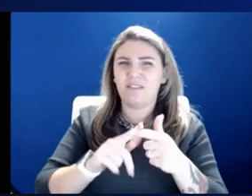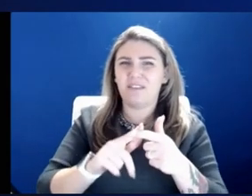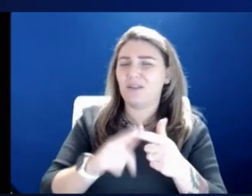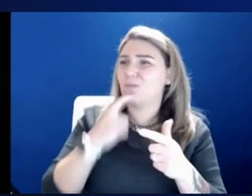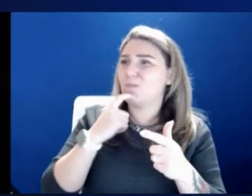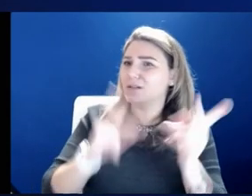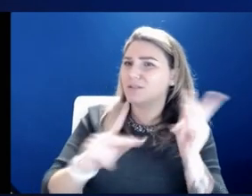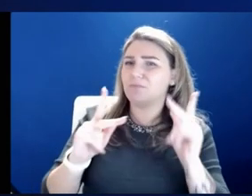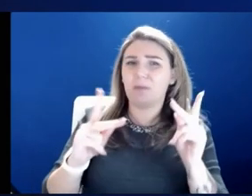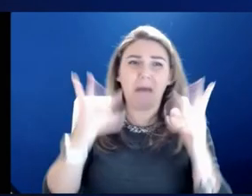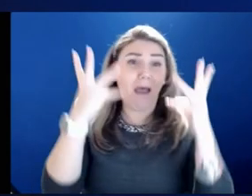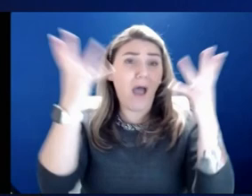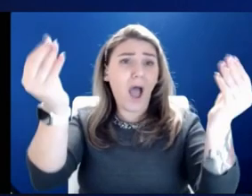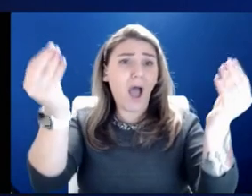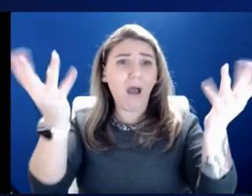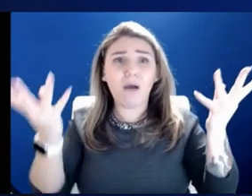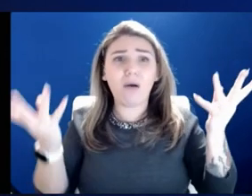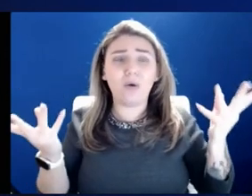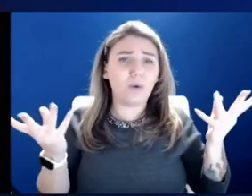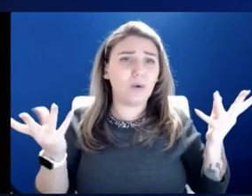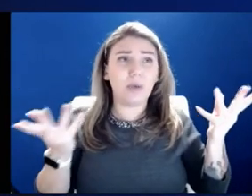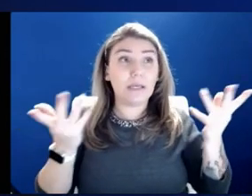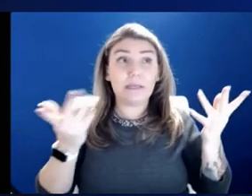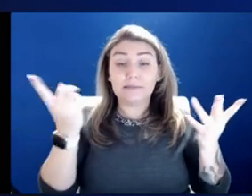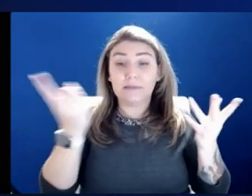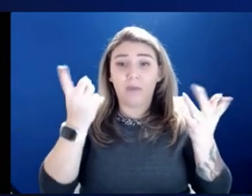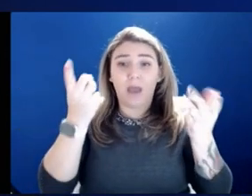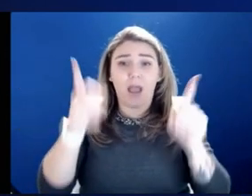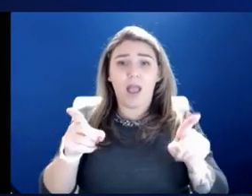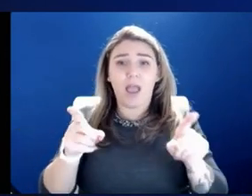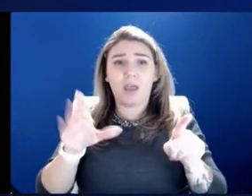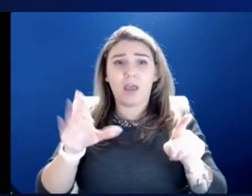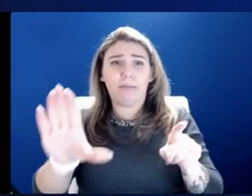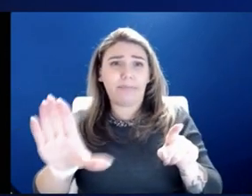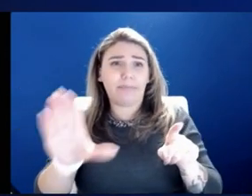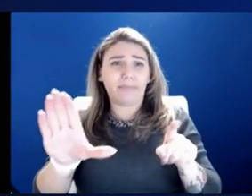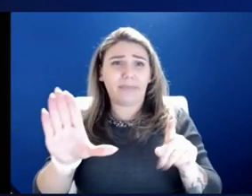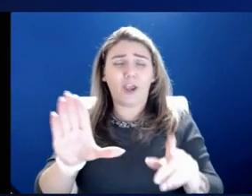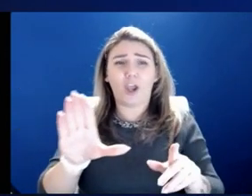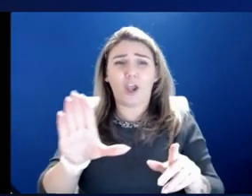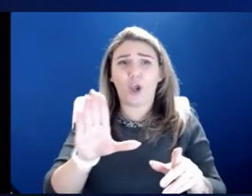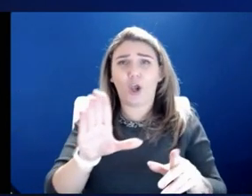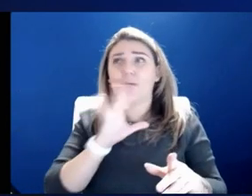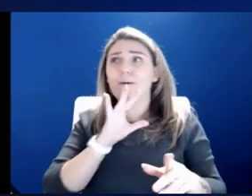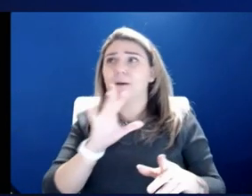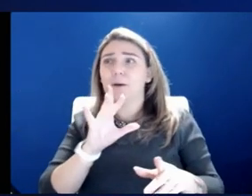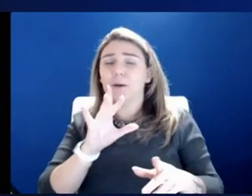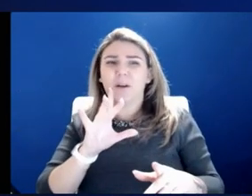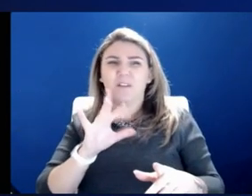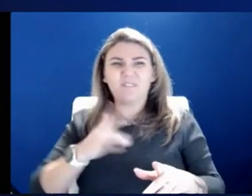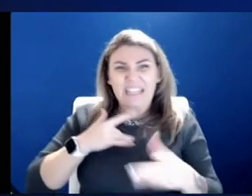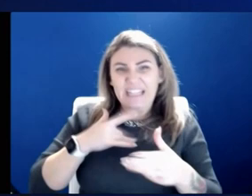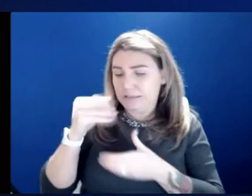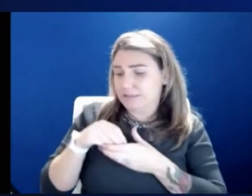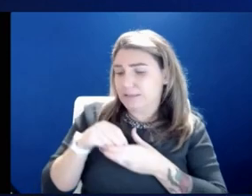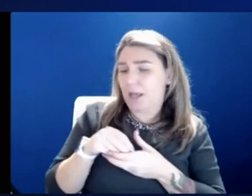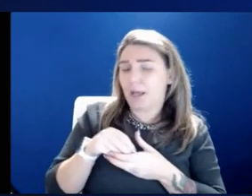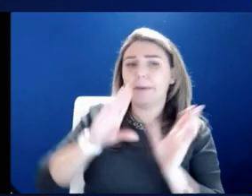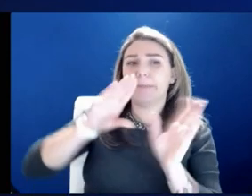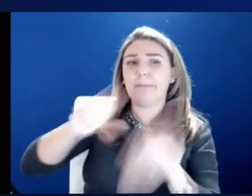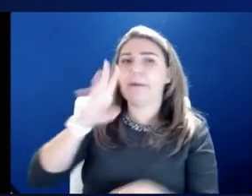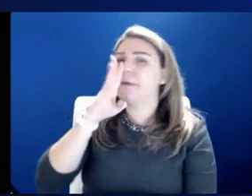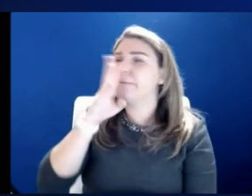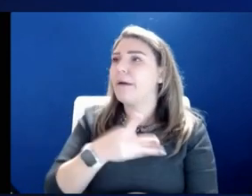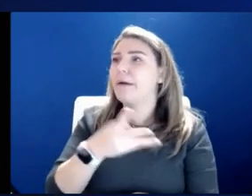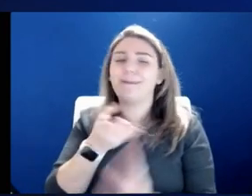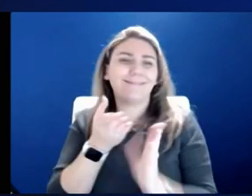somehow along the way, put their moral compass in a drawer and close the drawer and said, it's okay for me to not